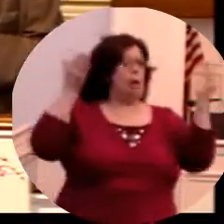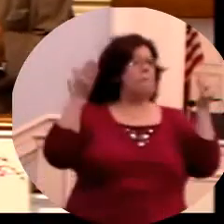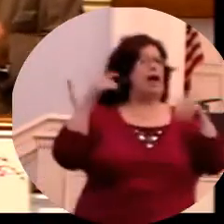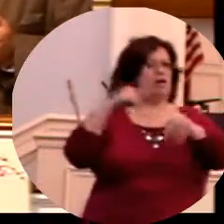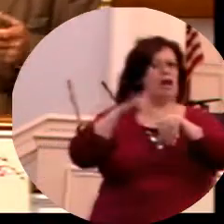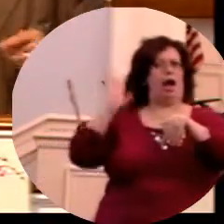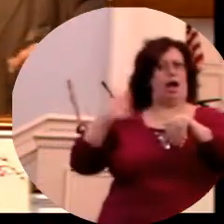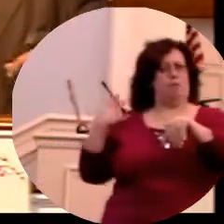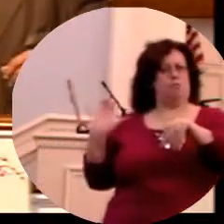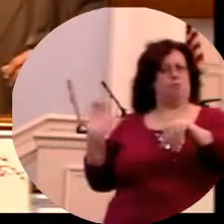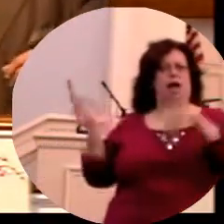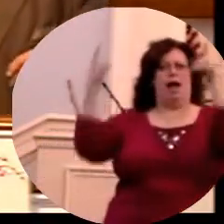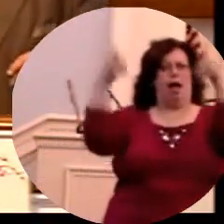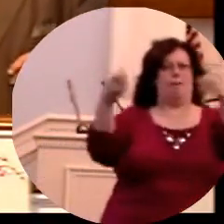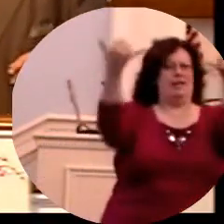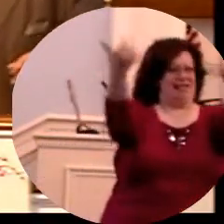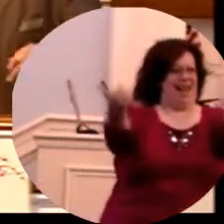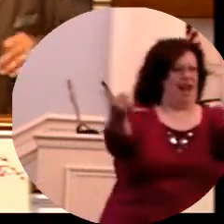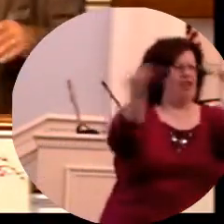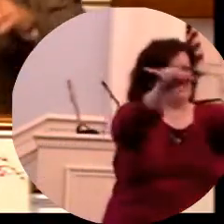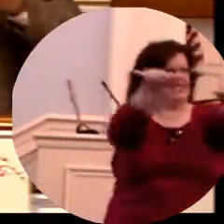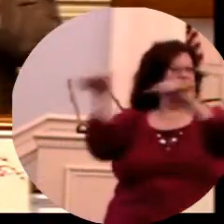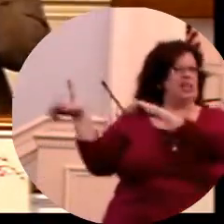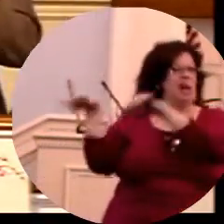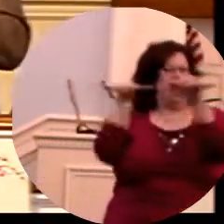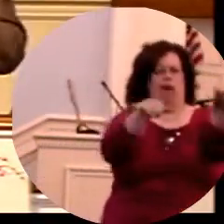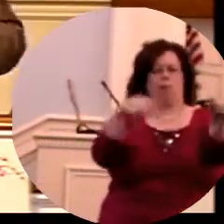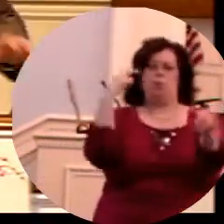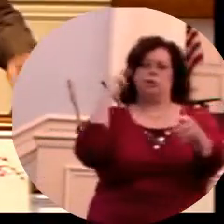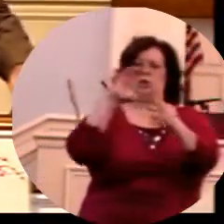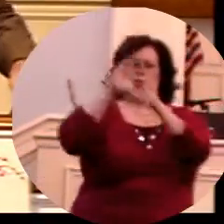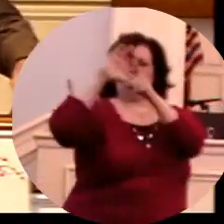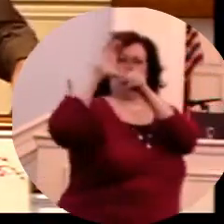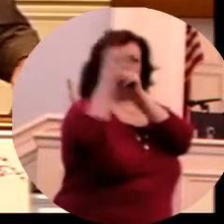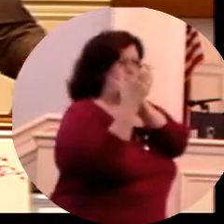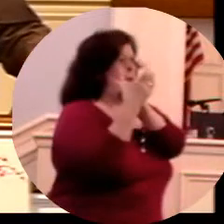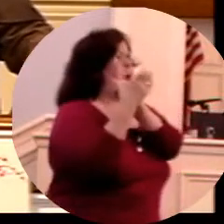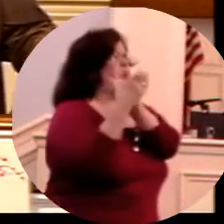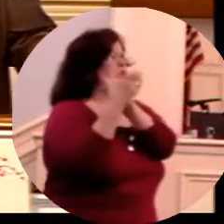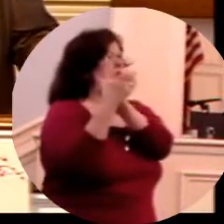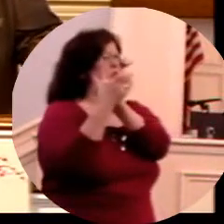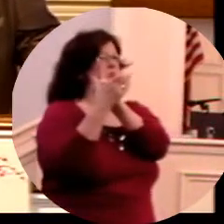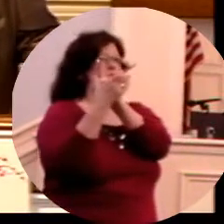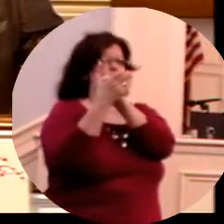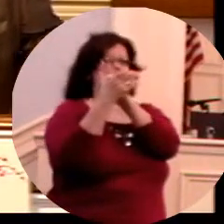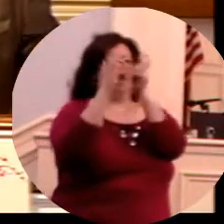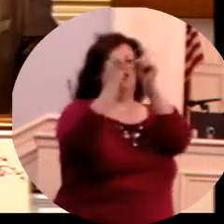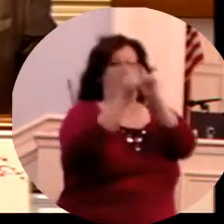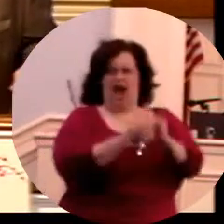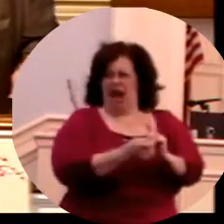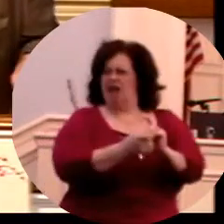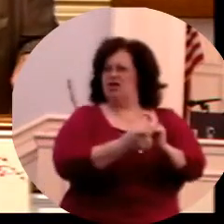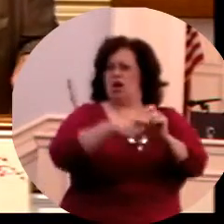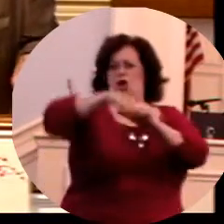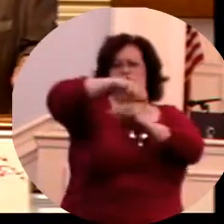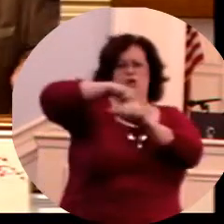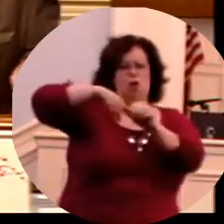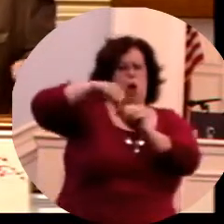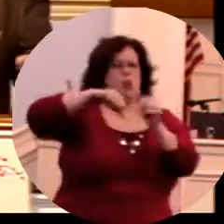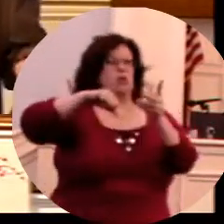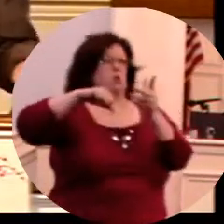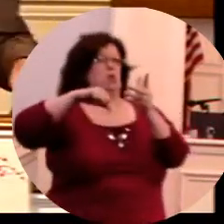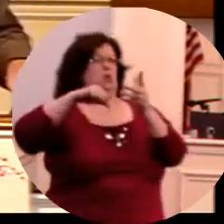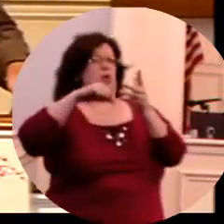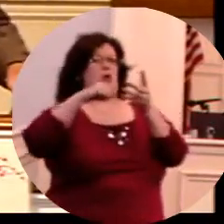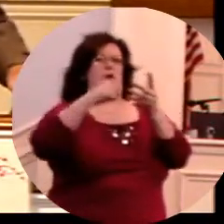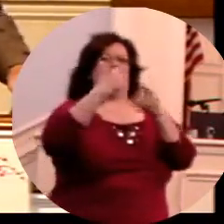days of Lot, the days of Moses, we see many cultural prophecies and social